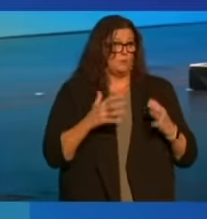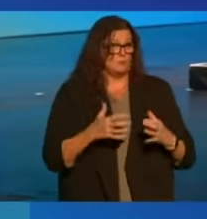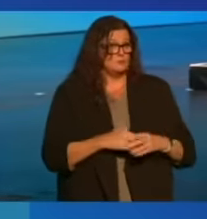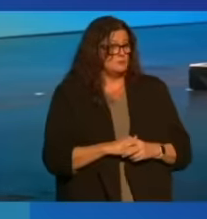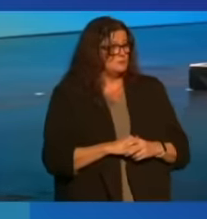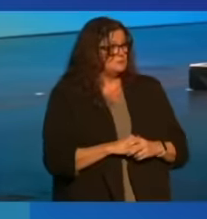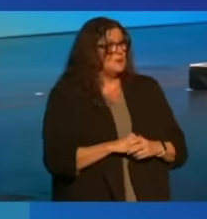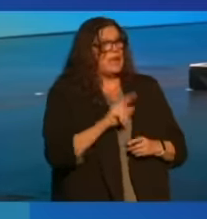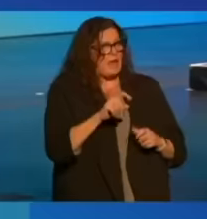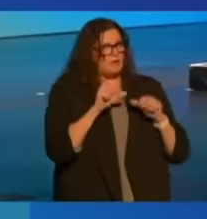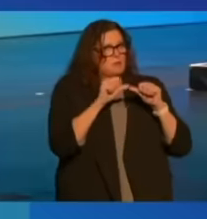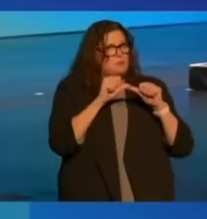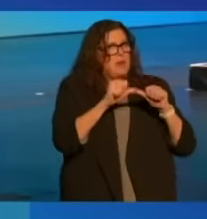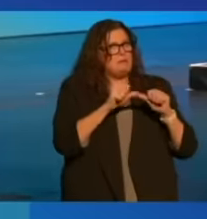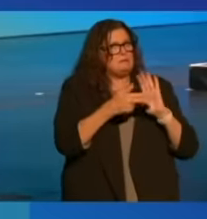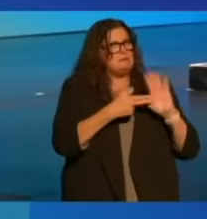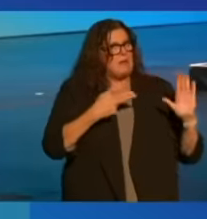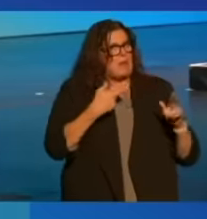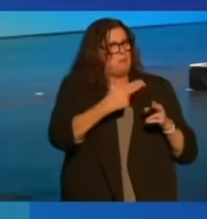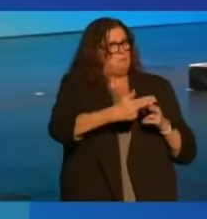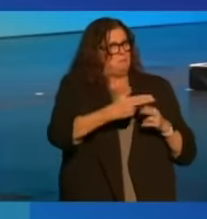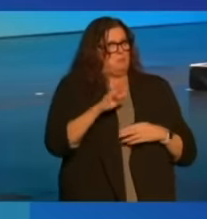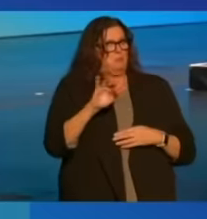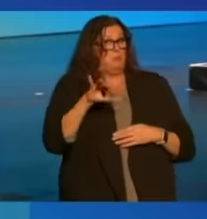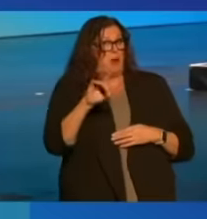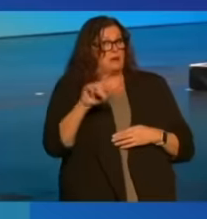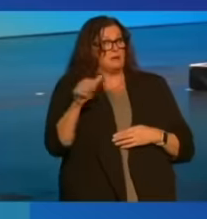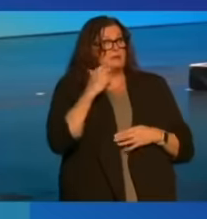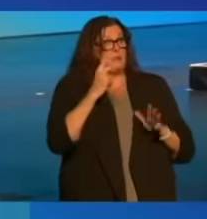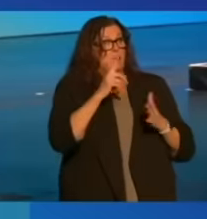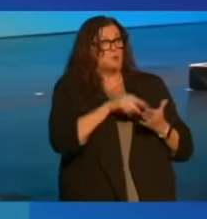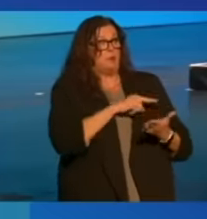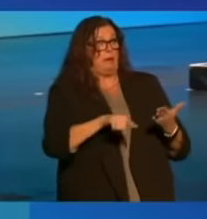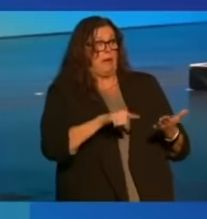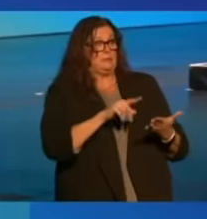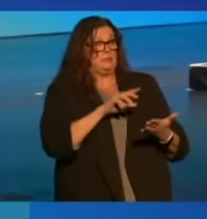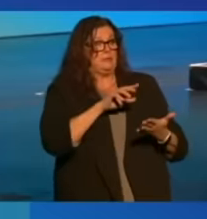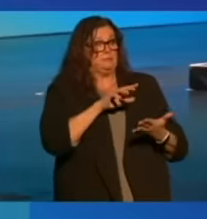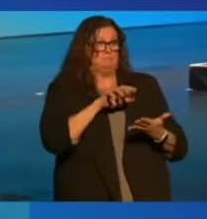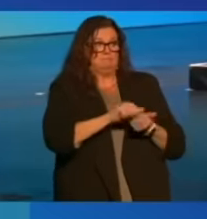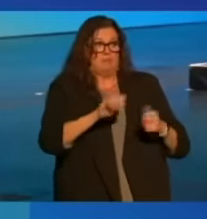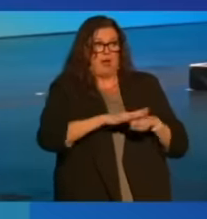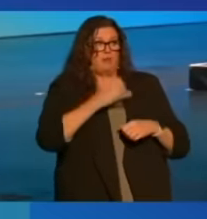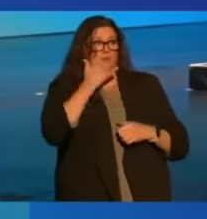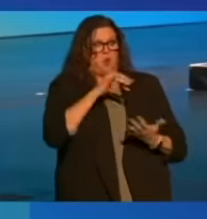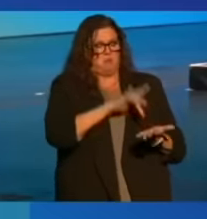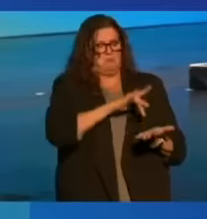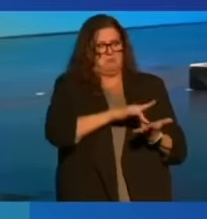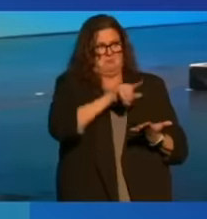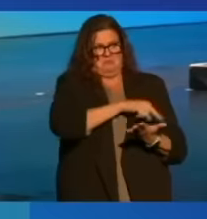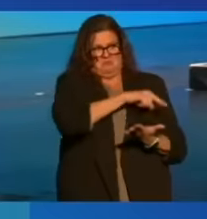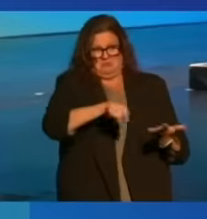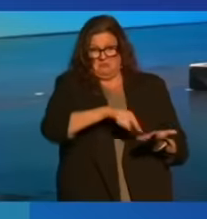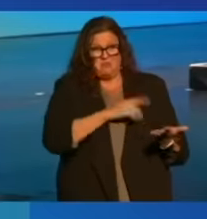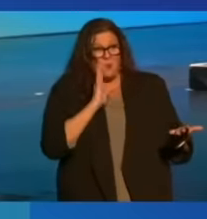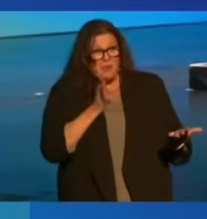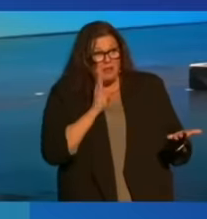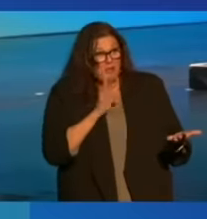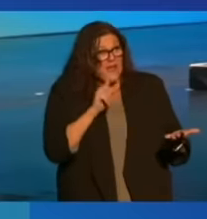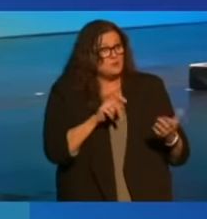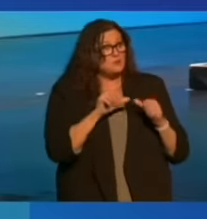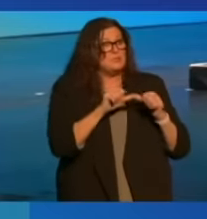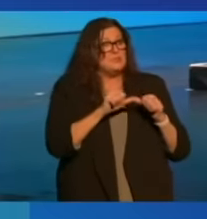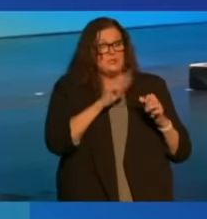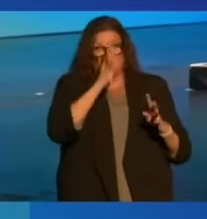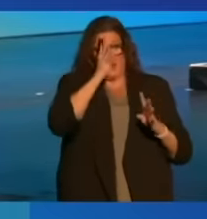They've got to maintain their brand or somebody is going to cancel them on their phone. They have to continue to